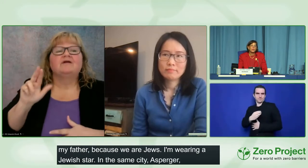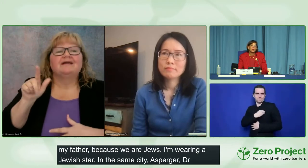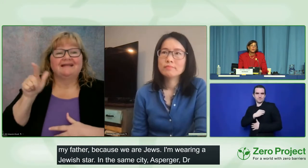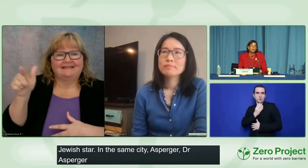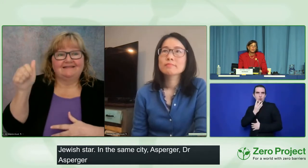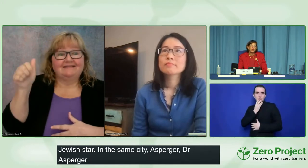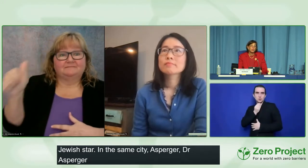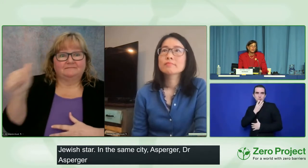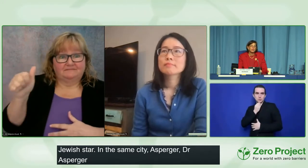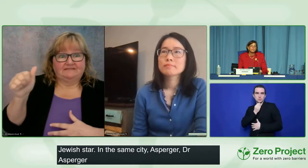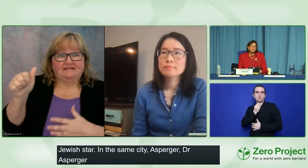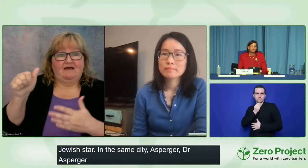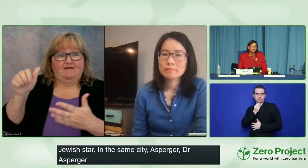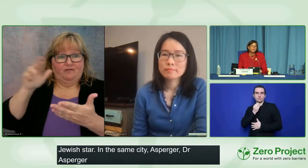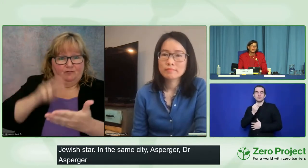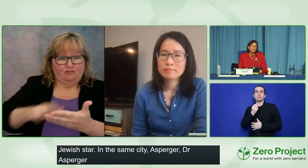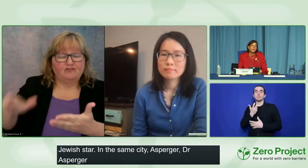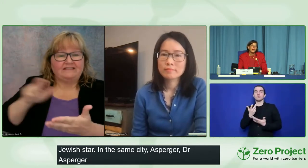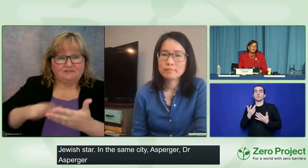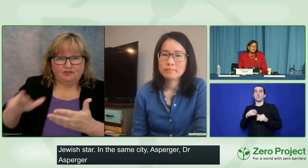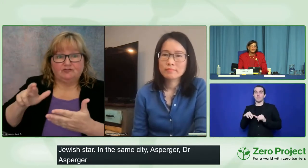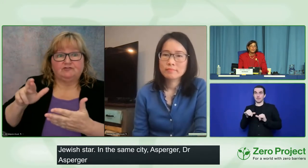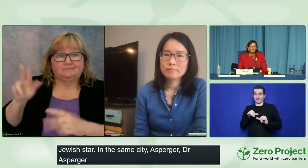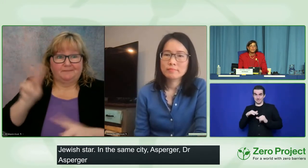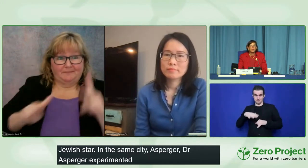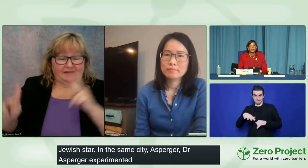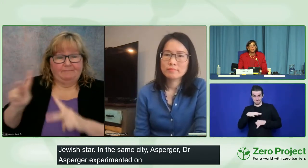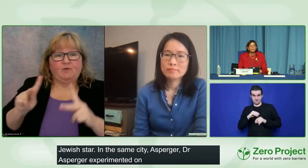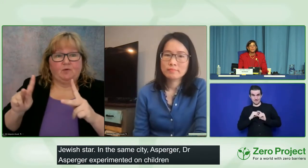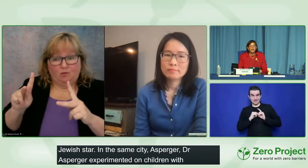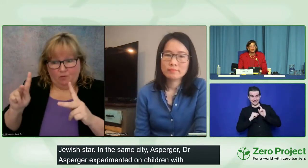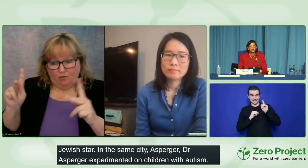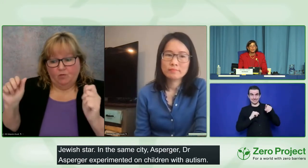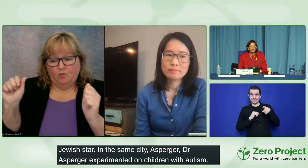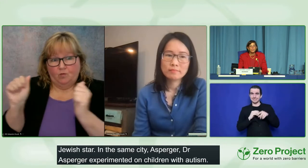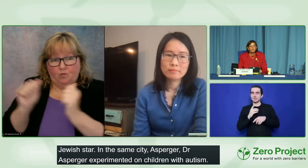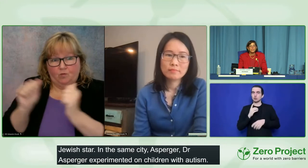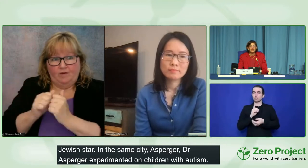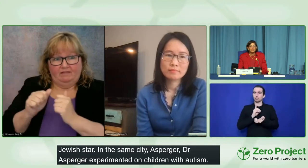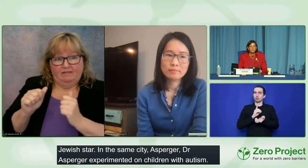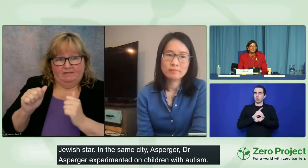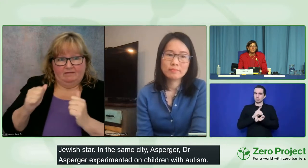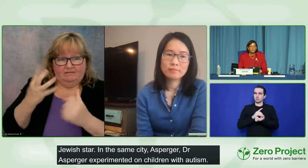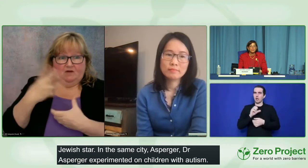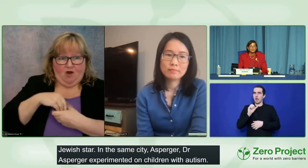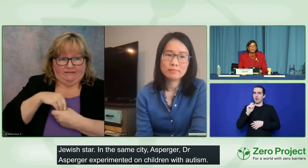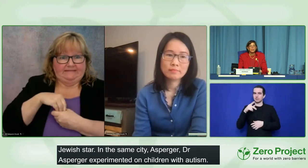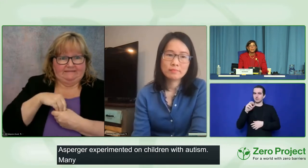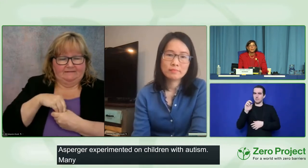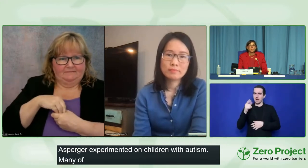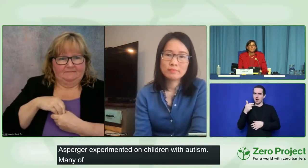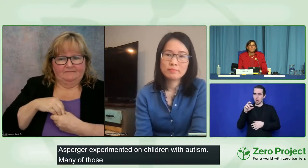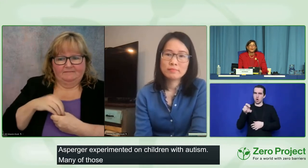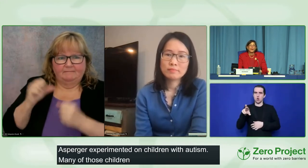children were murdered. That is because people valued people with disabilities